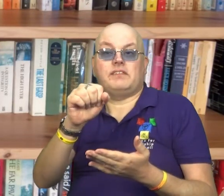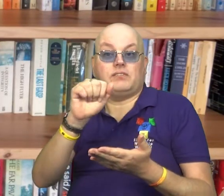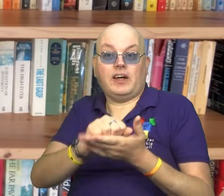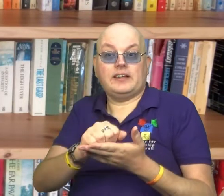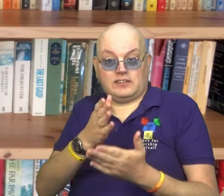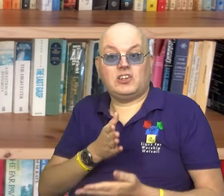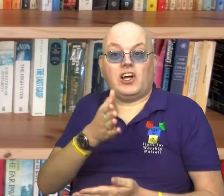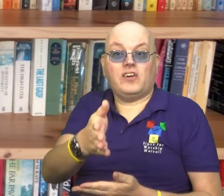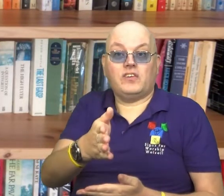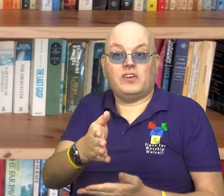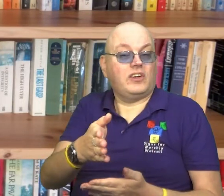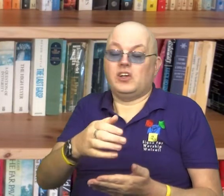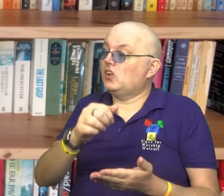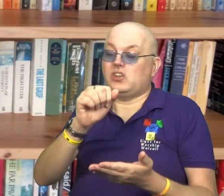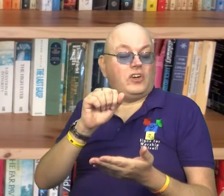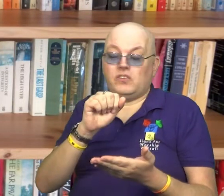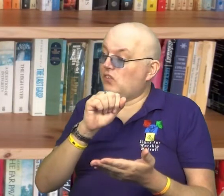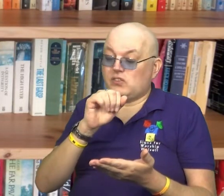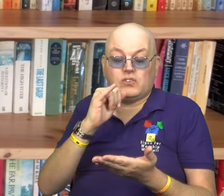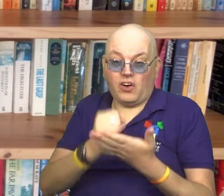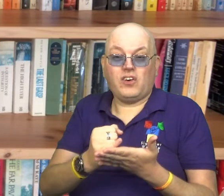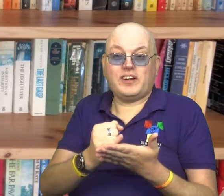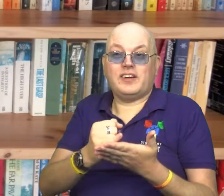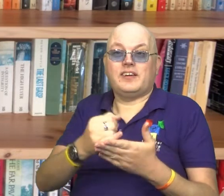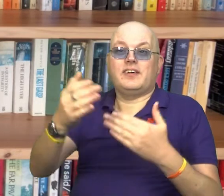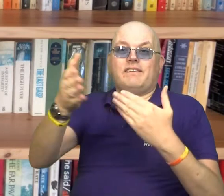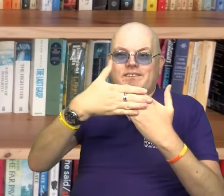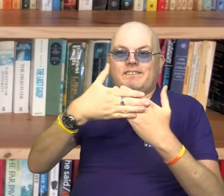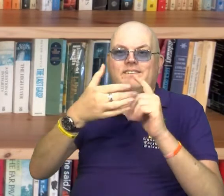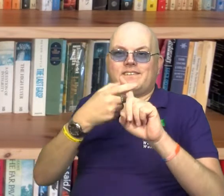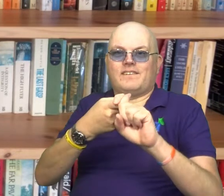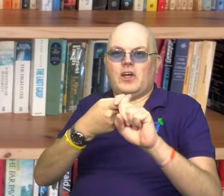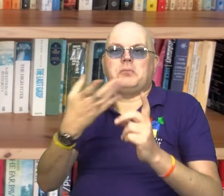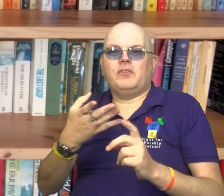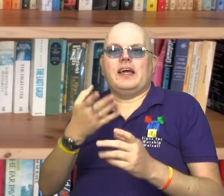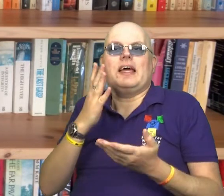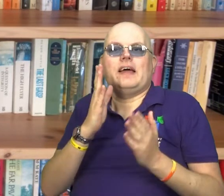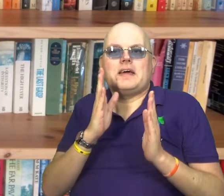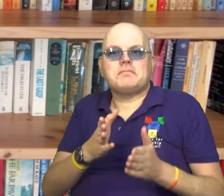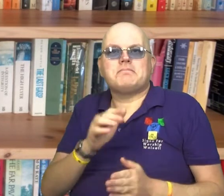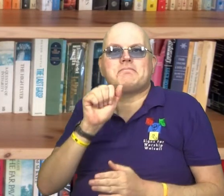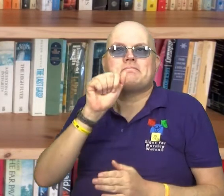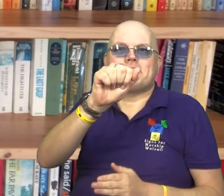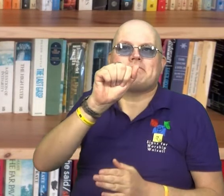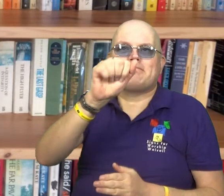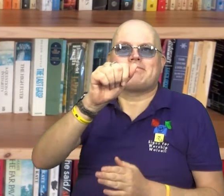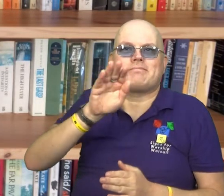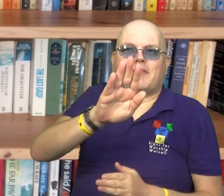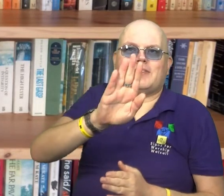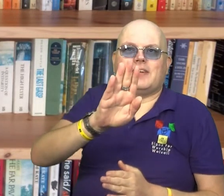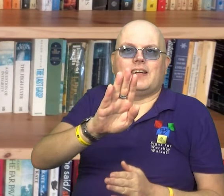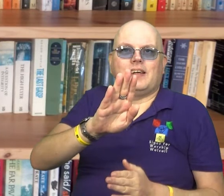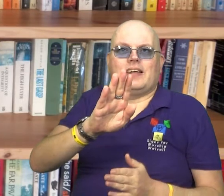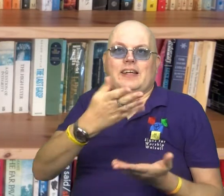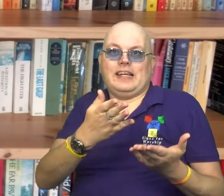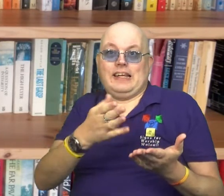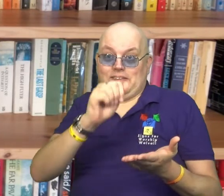God will shut the door. But sometimes we don't know whether it's right until we push at the door. But we've always got to have